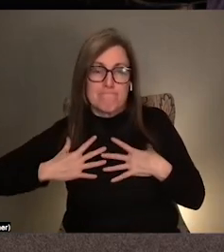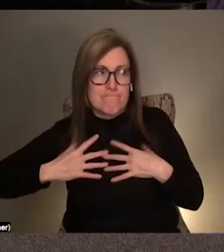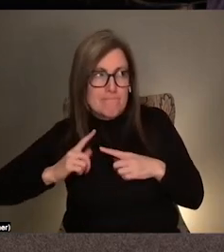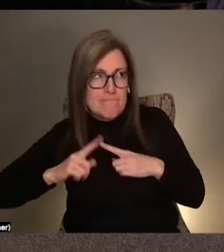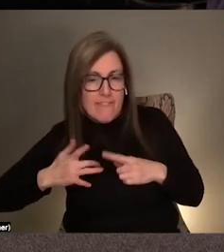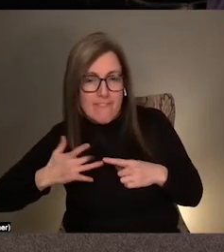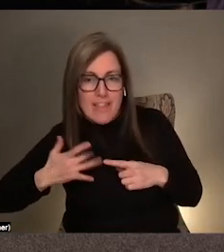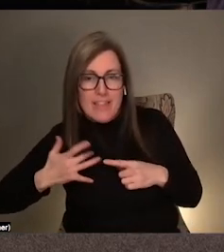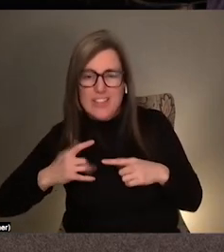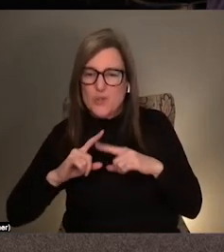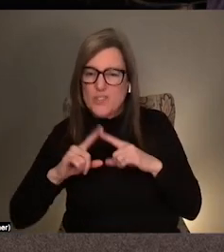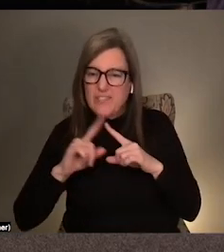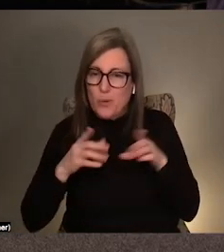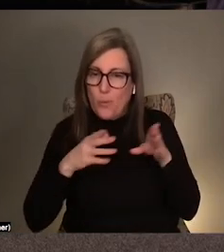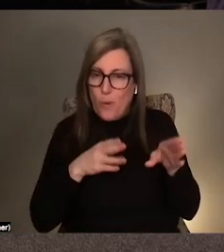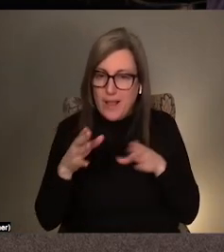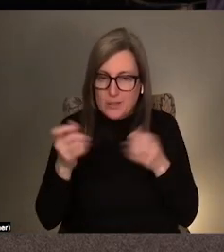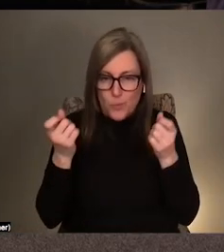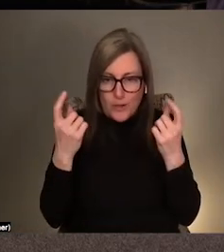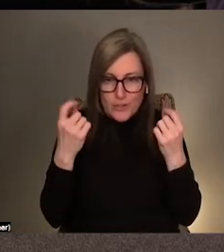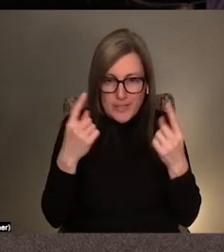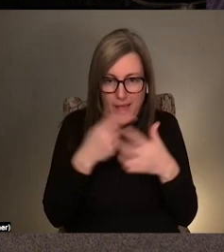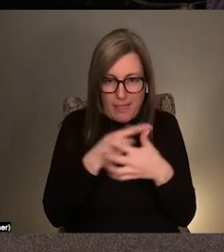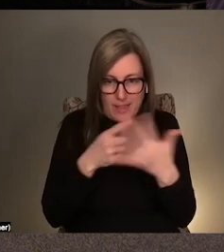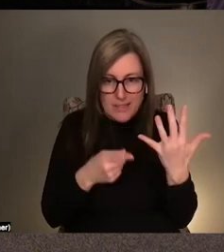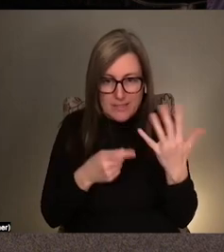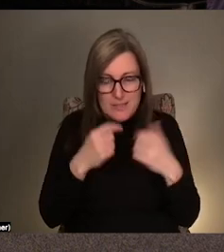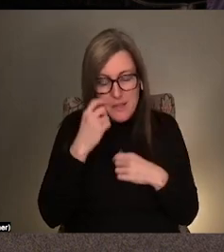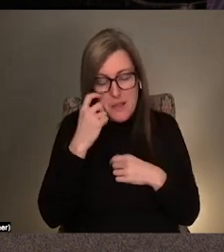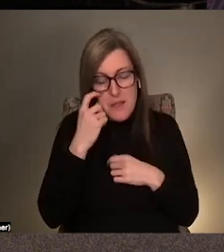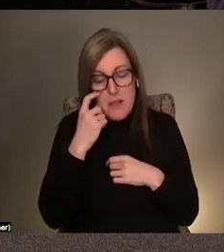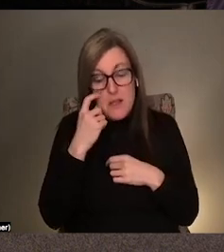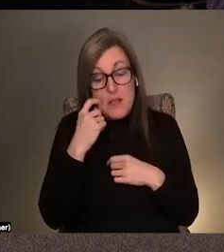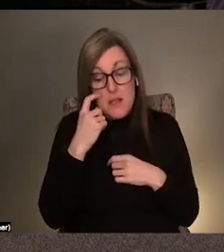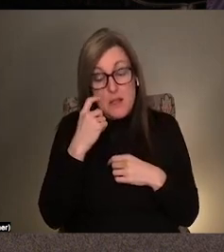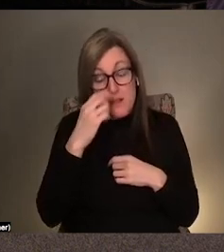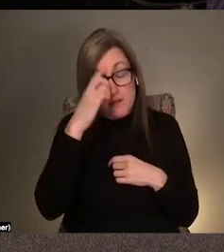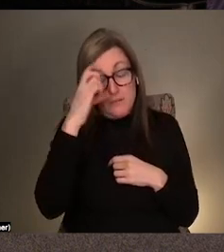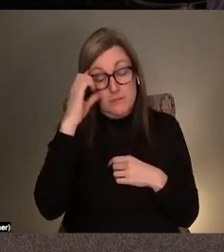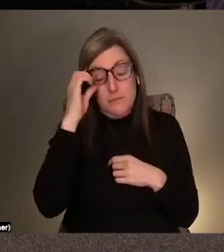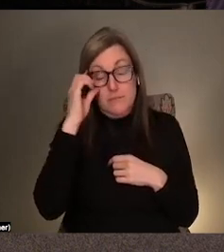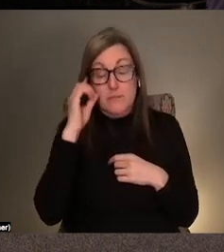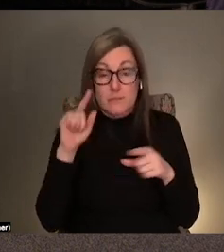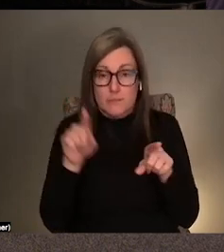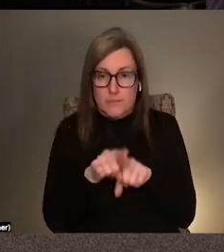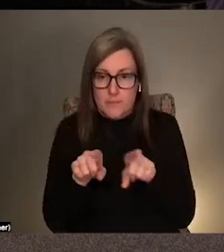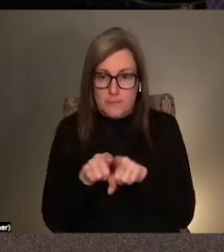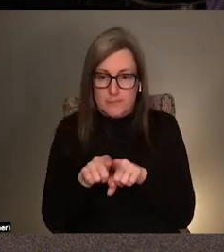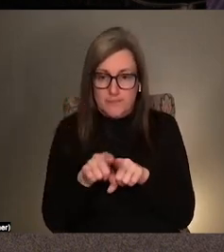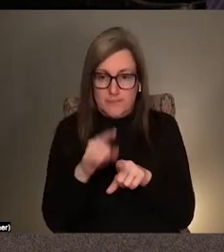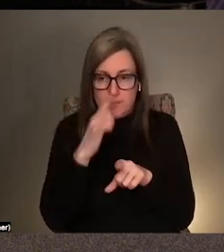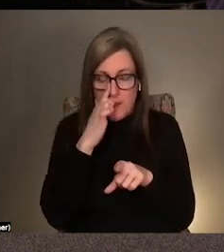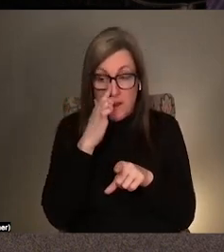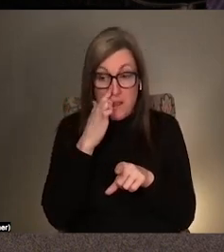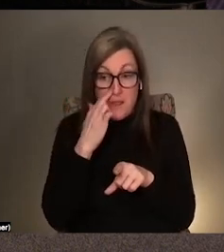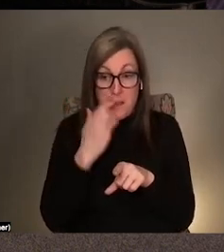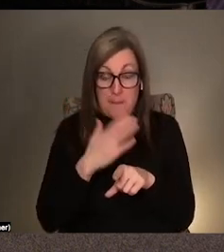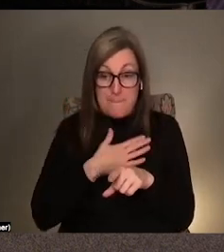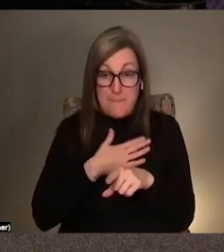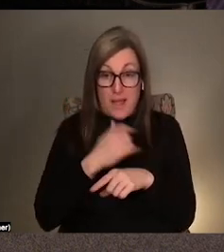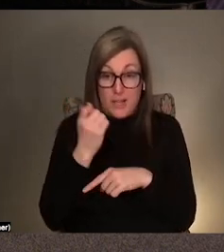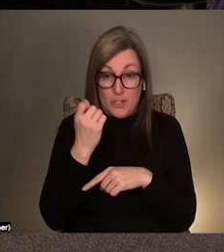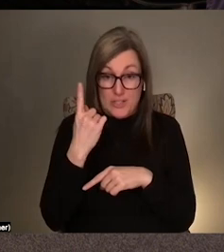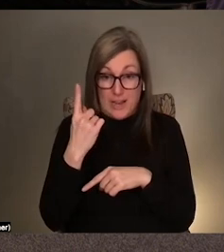understanding something. And also I think it just has to do with the fact that like, I'm not so my, my understanding of chronic